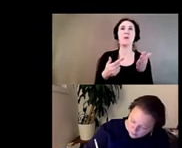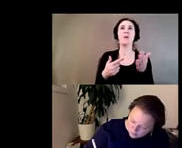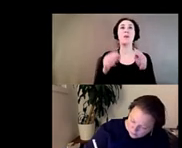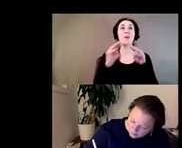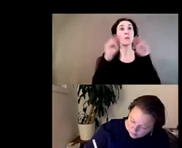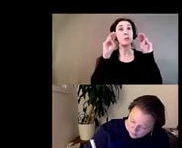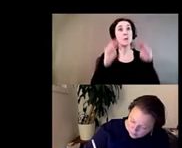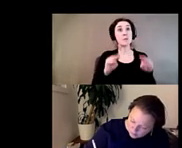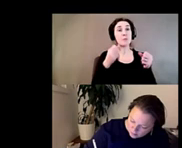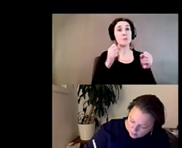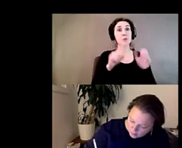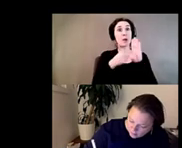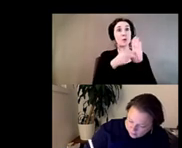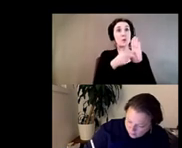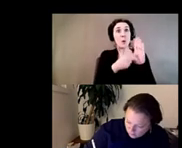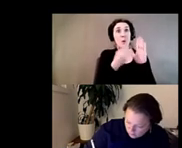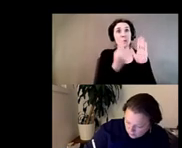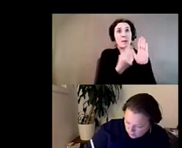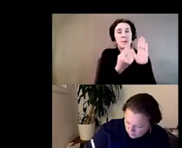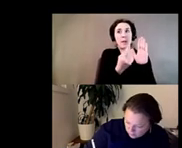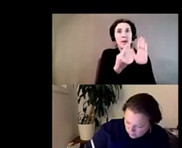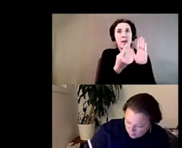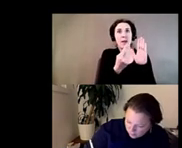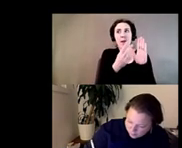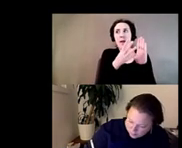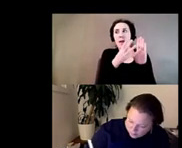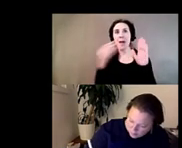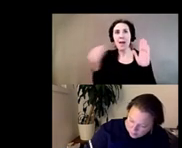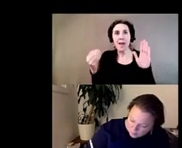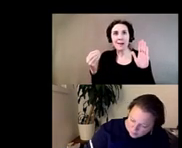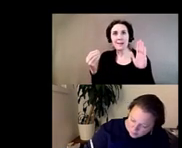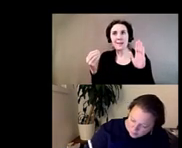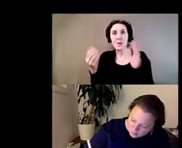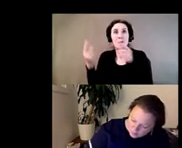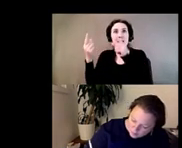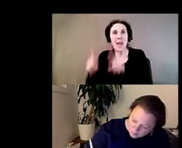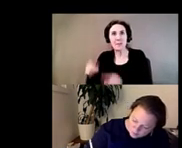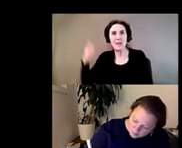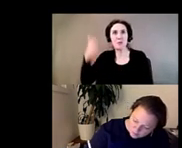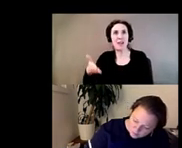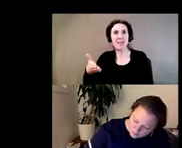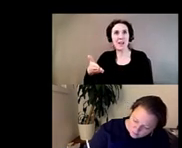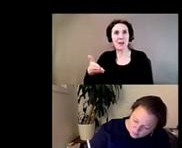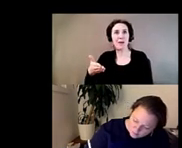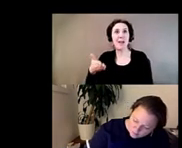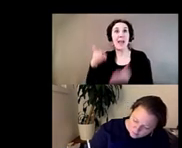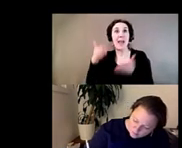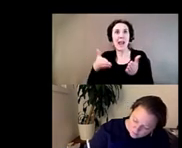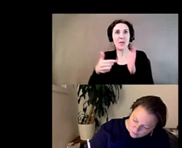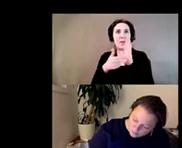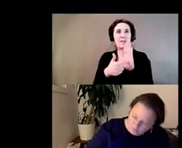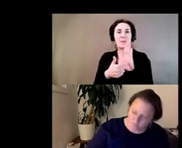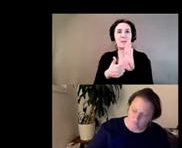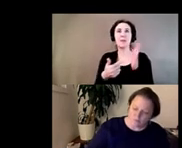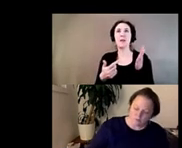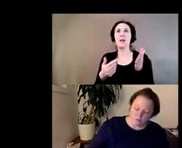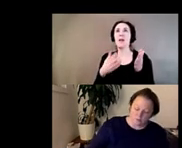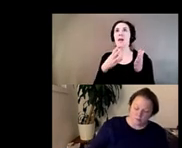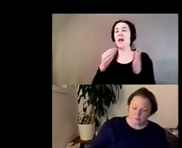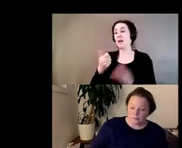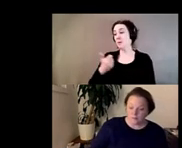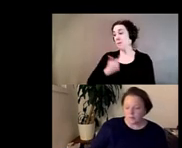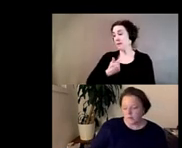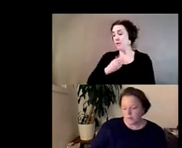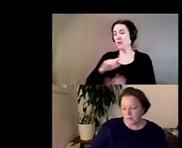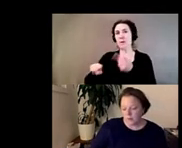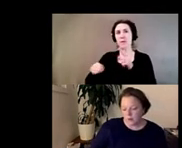happens in a form in the museum at the scene of the exhibition and all my friend and i thought to our said to ourselves as we were leaving is